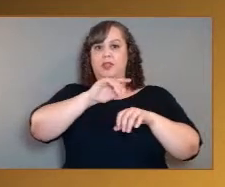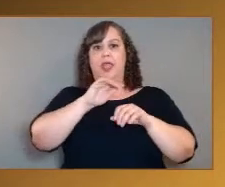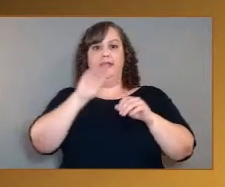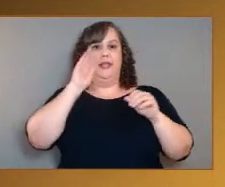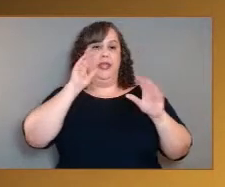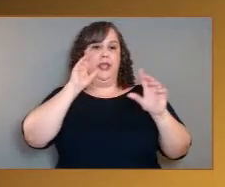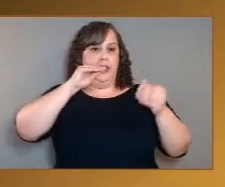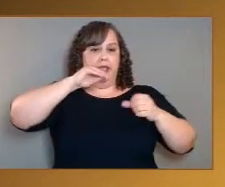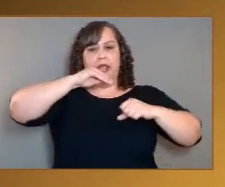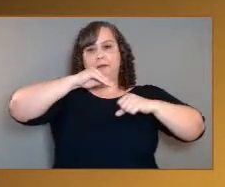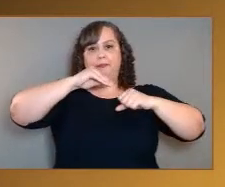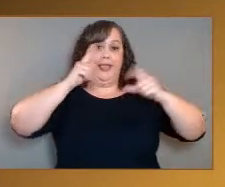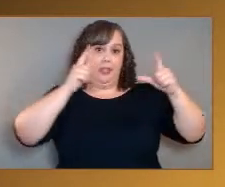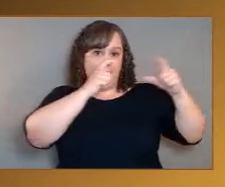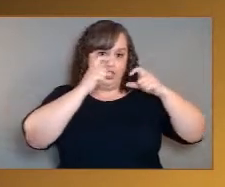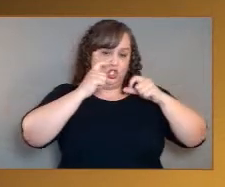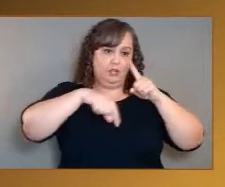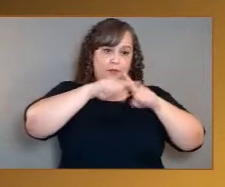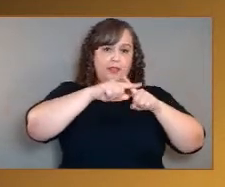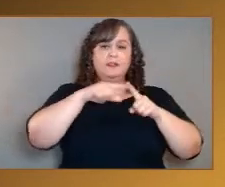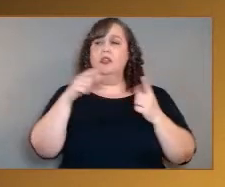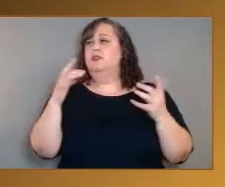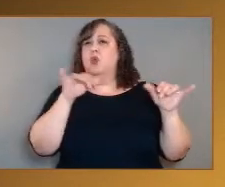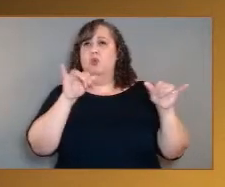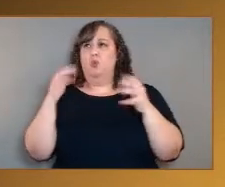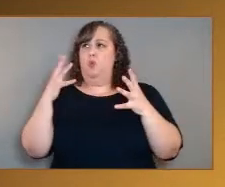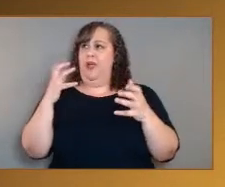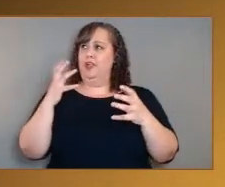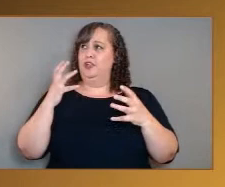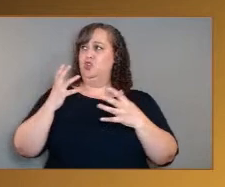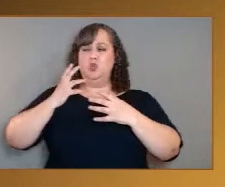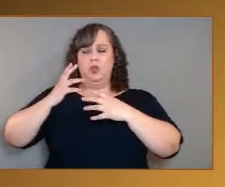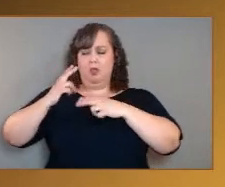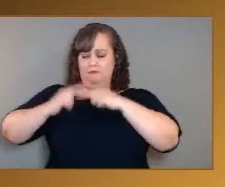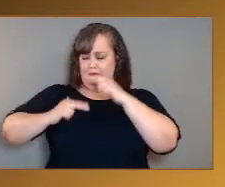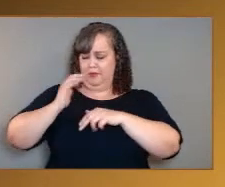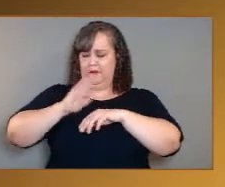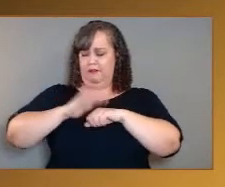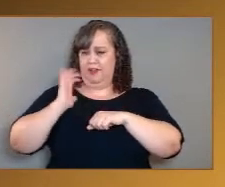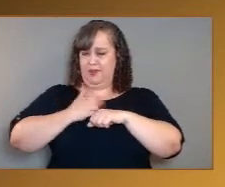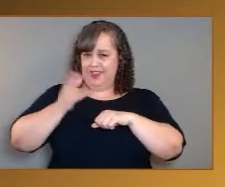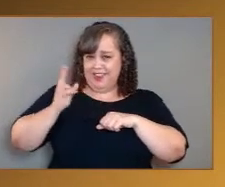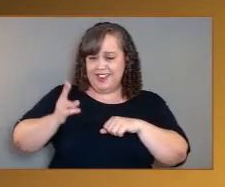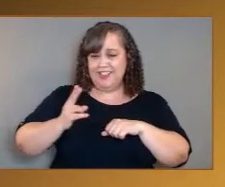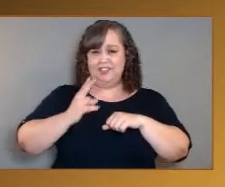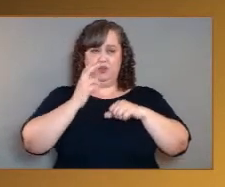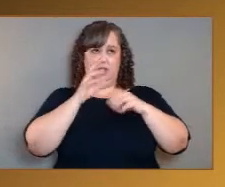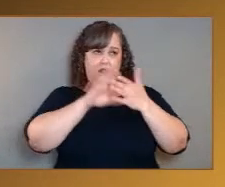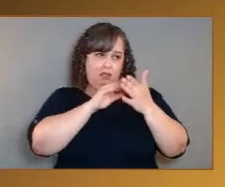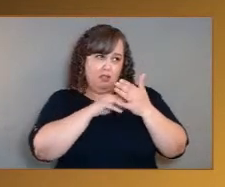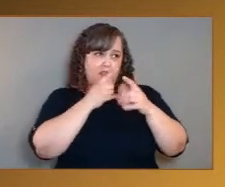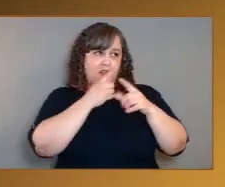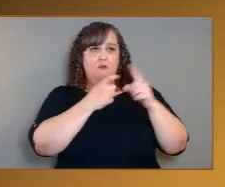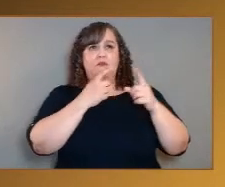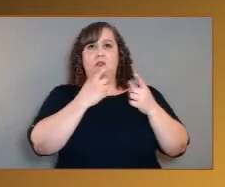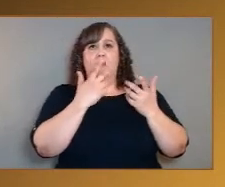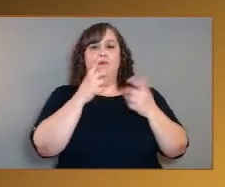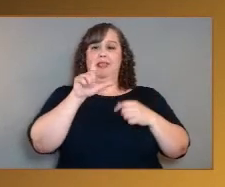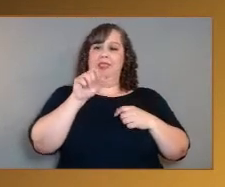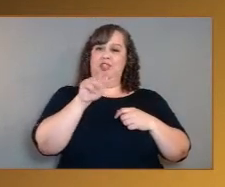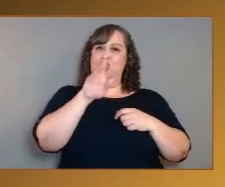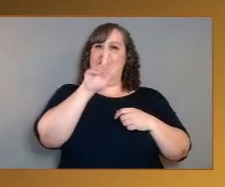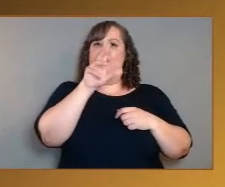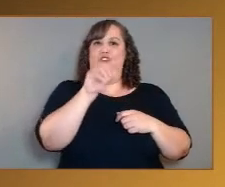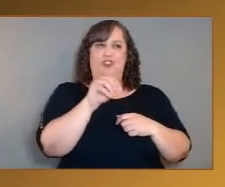see the new Venus rising in the view of Leonardo. And Leonardo painted the Mona Lisa, one of the most famous paintings of all time. We think there's a Mona